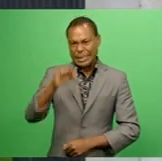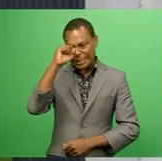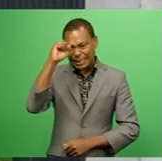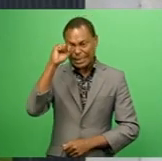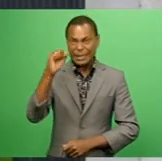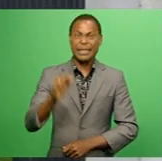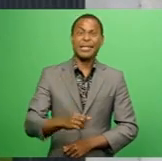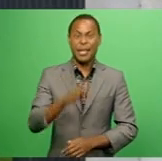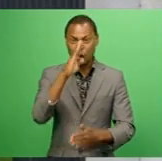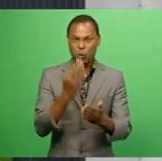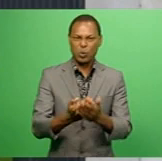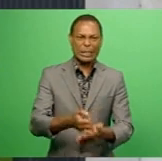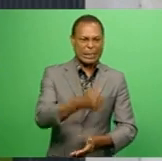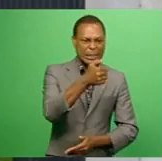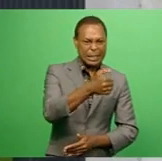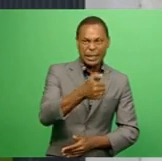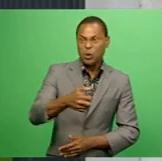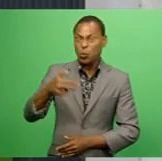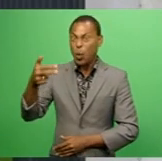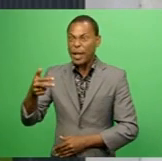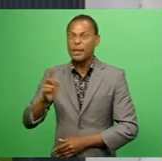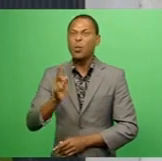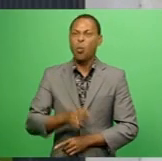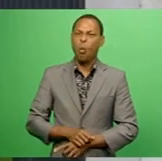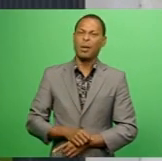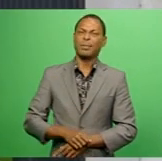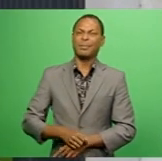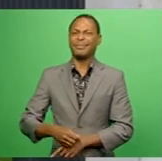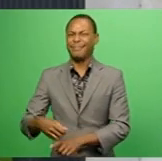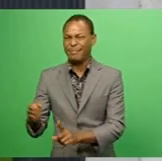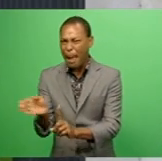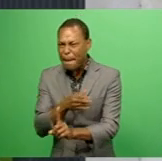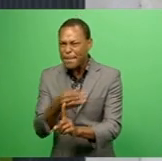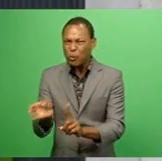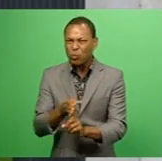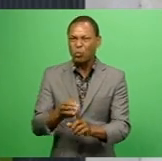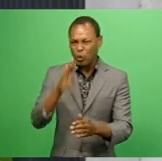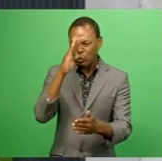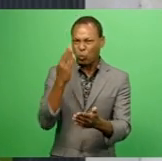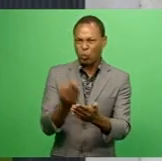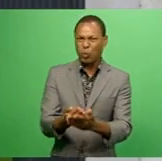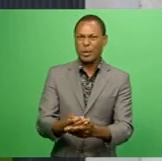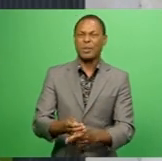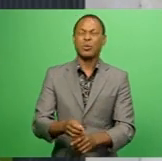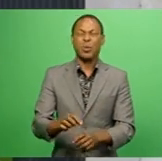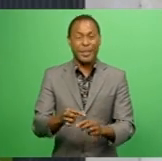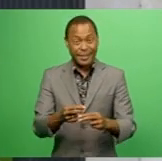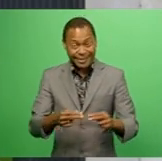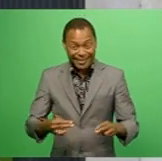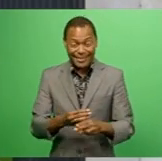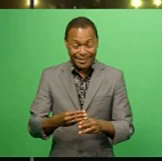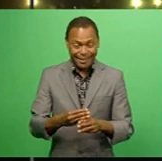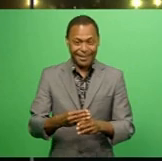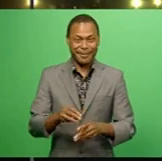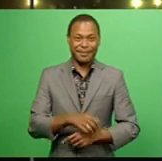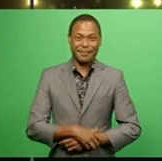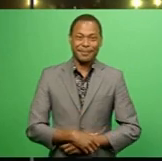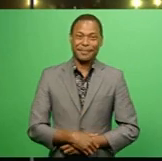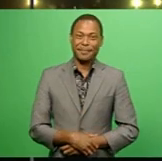16 and 18, had allegedly beaten up three junior students with a stake. Pranita Prakash, FBC News.